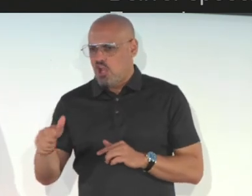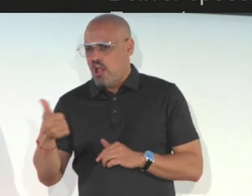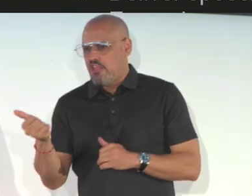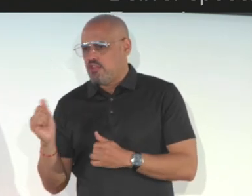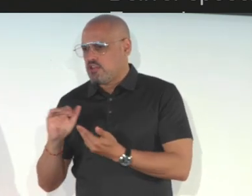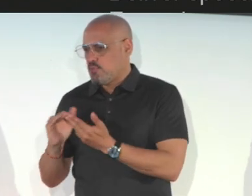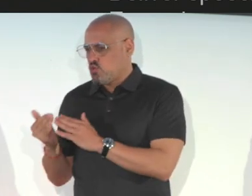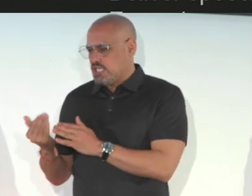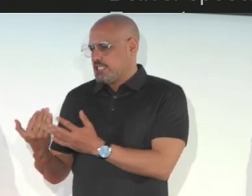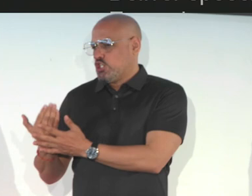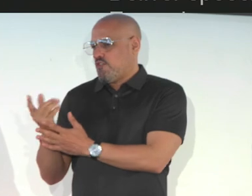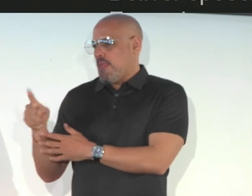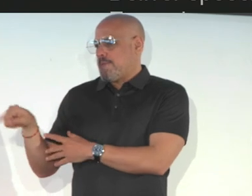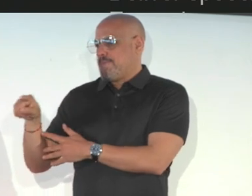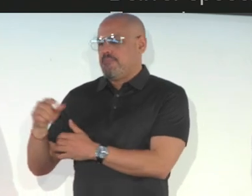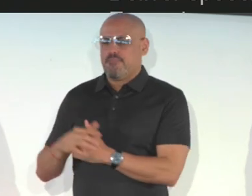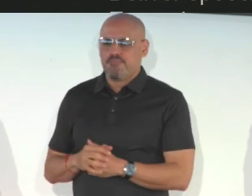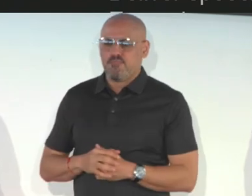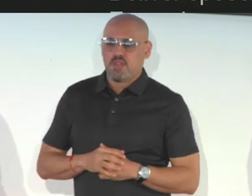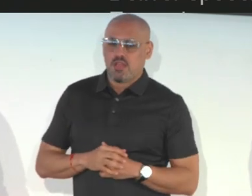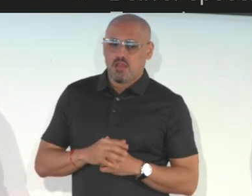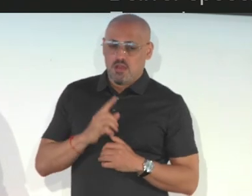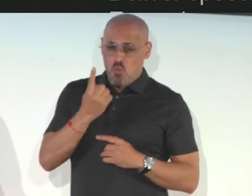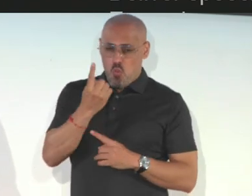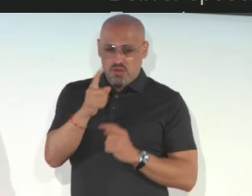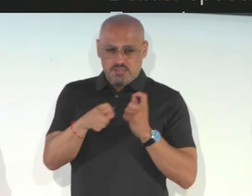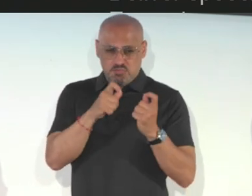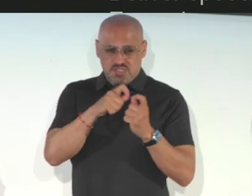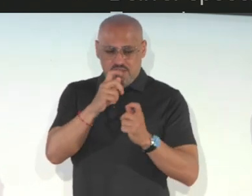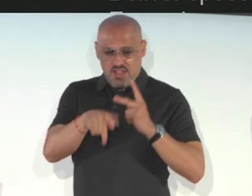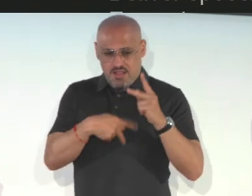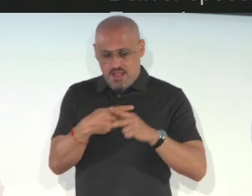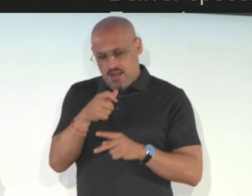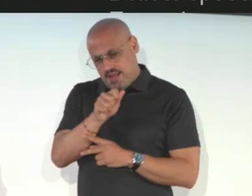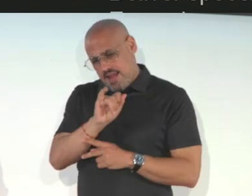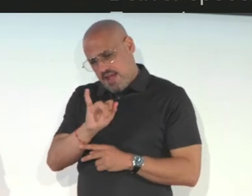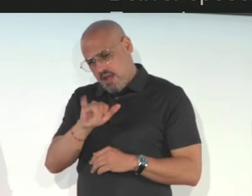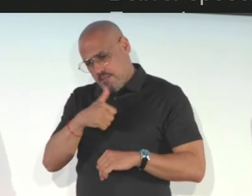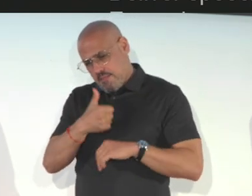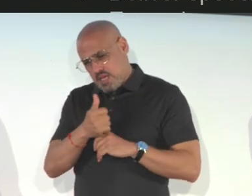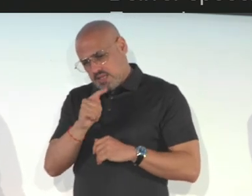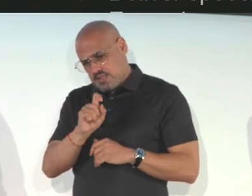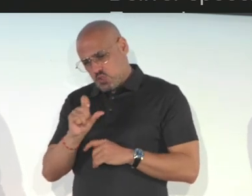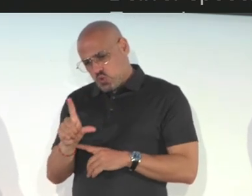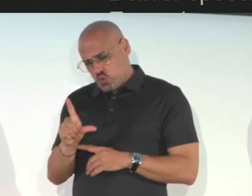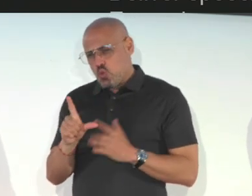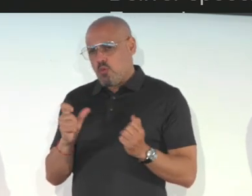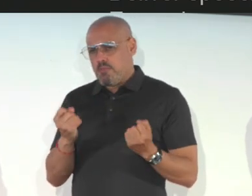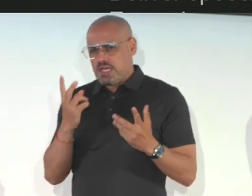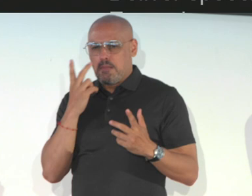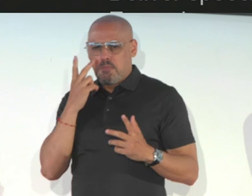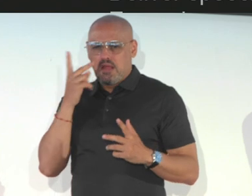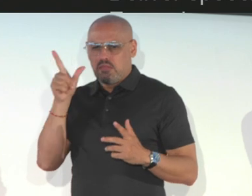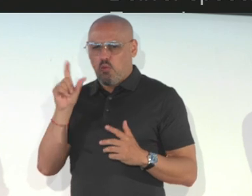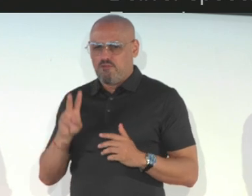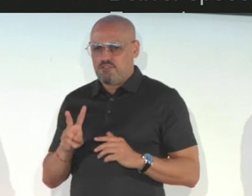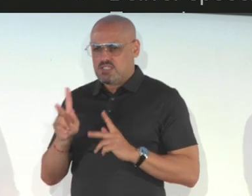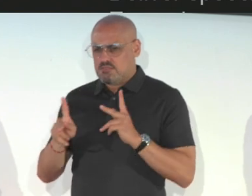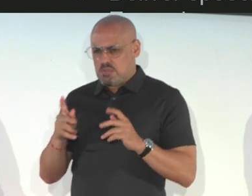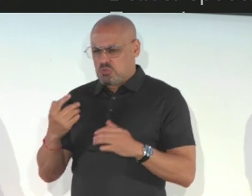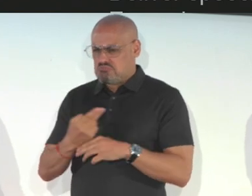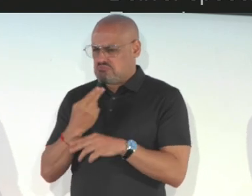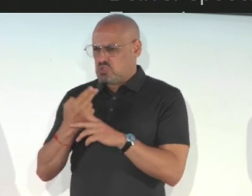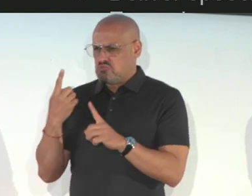communities. One specific type of AI based tool that many blind and low vision individuals are